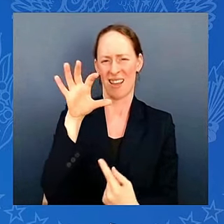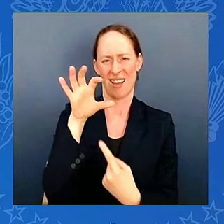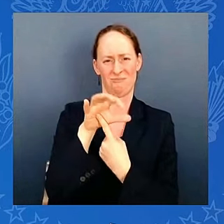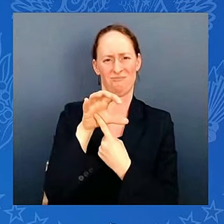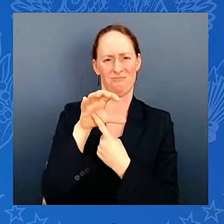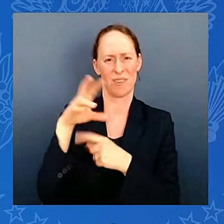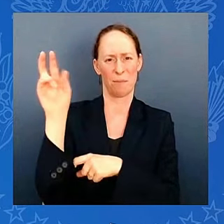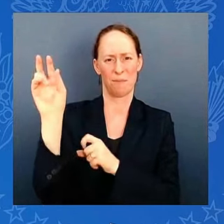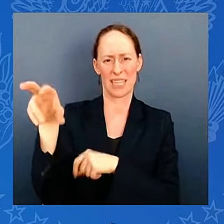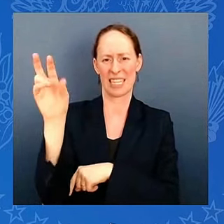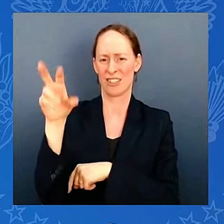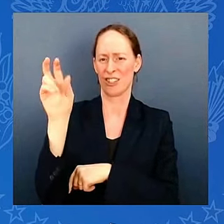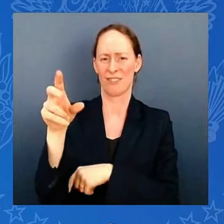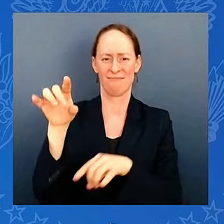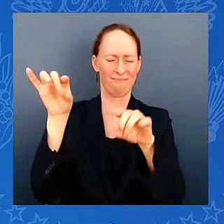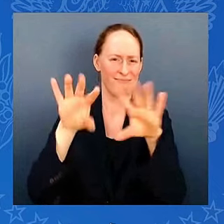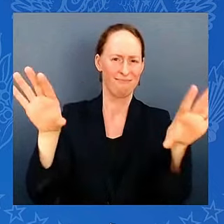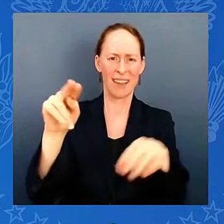By the way,